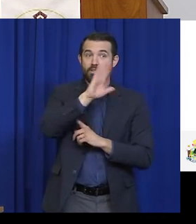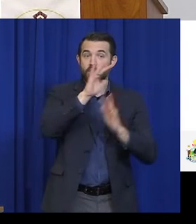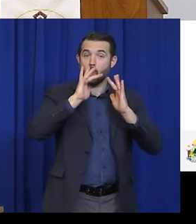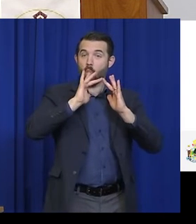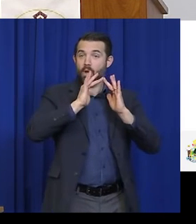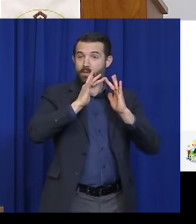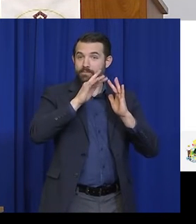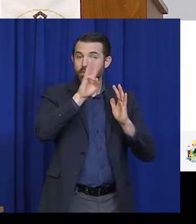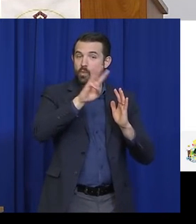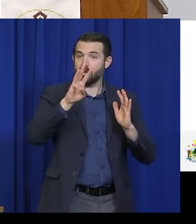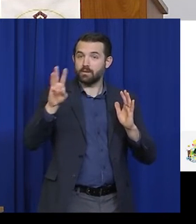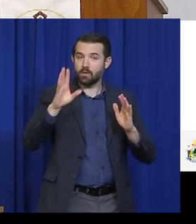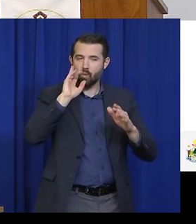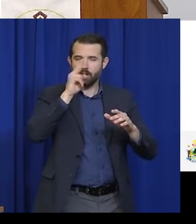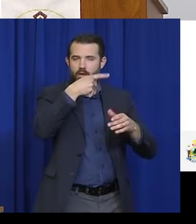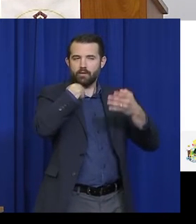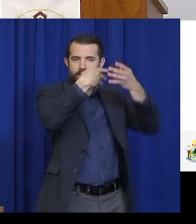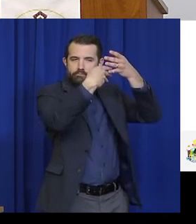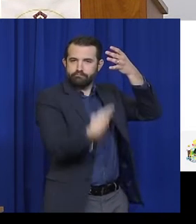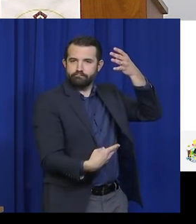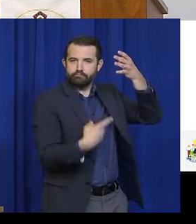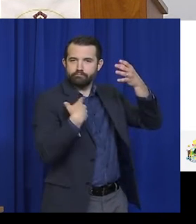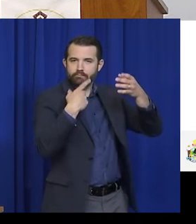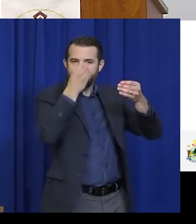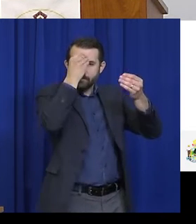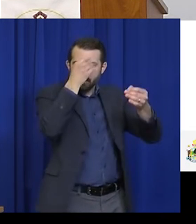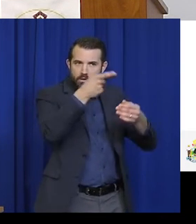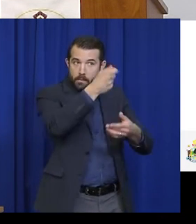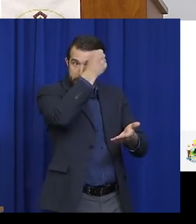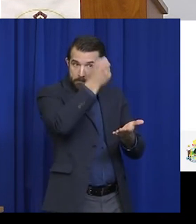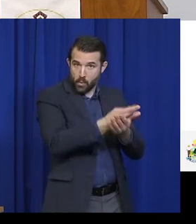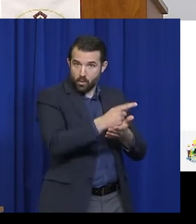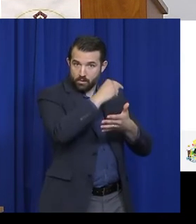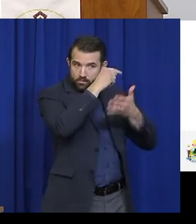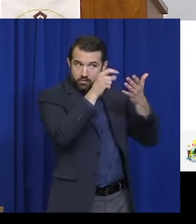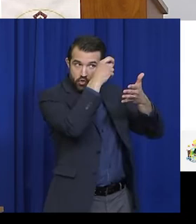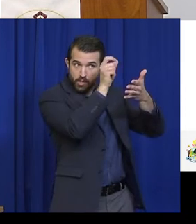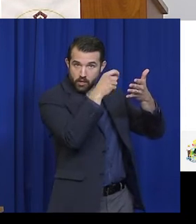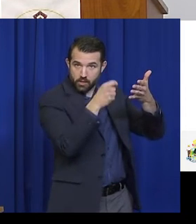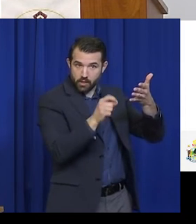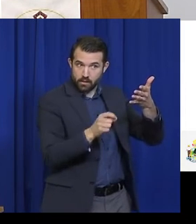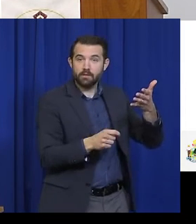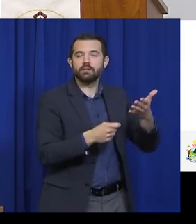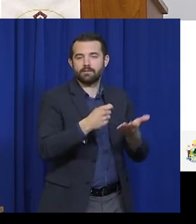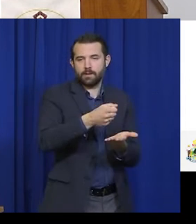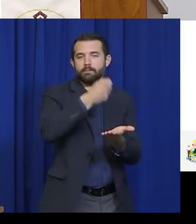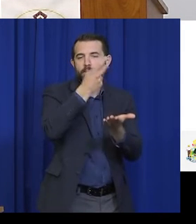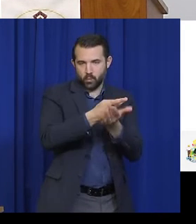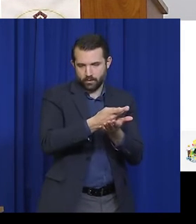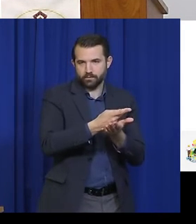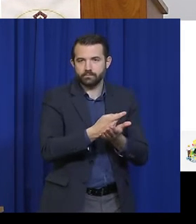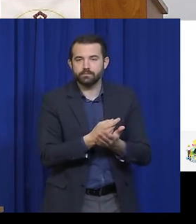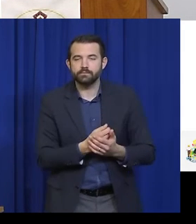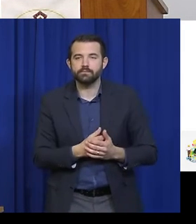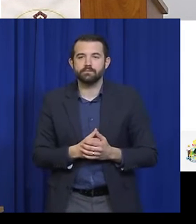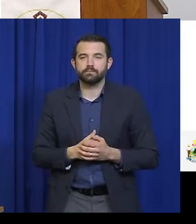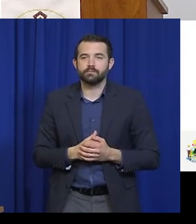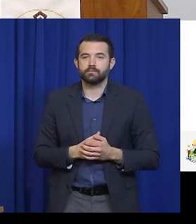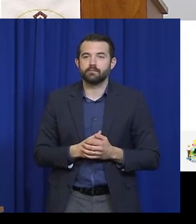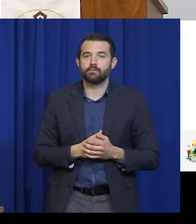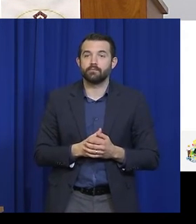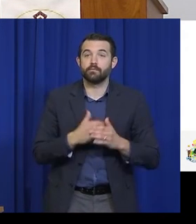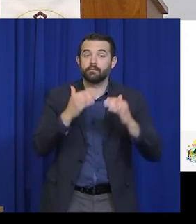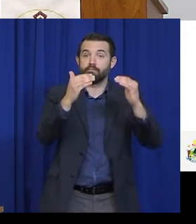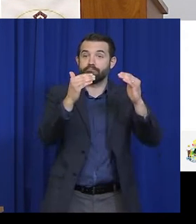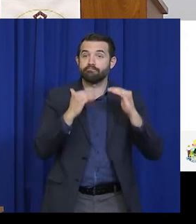but depend as well on the success of previous stages. For example, Stage 1 beginning